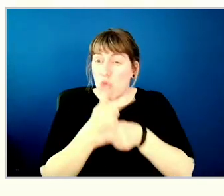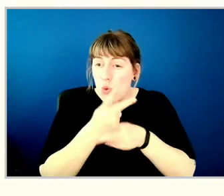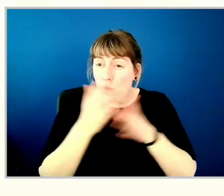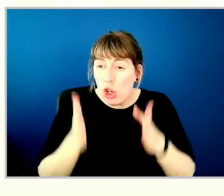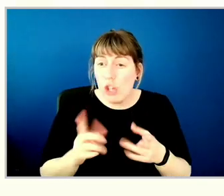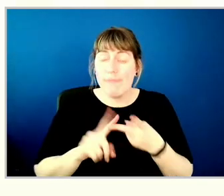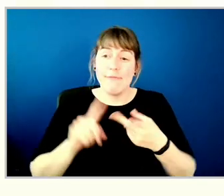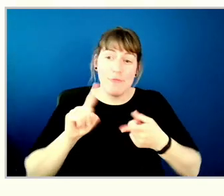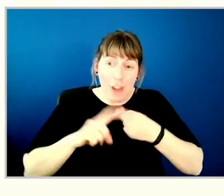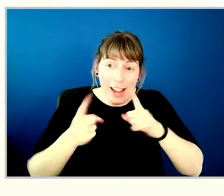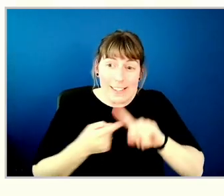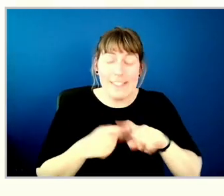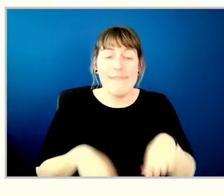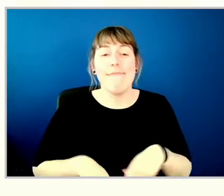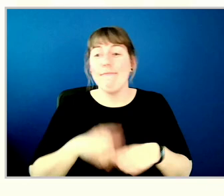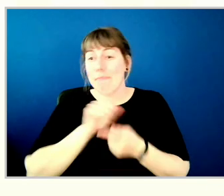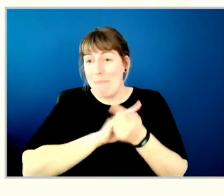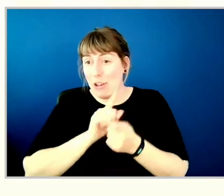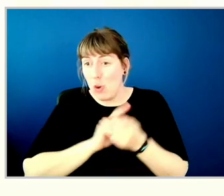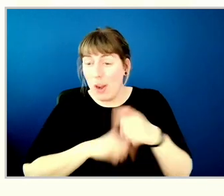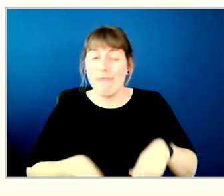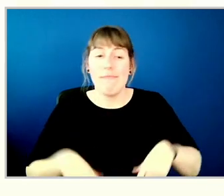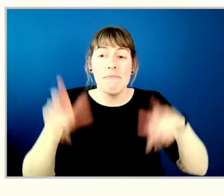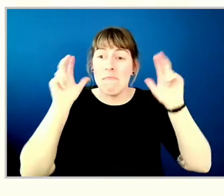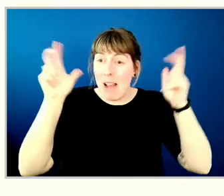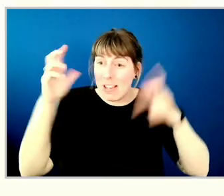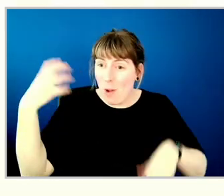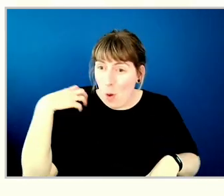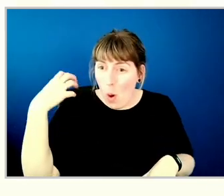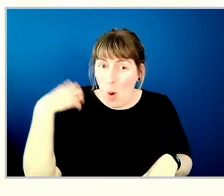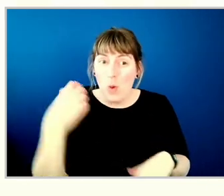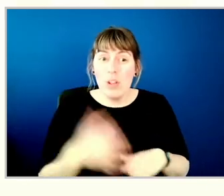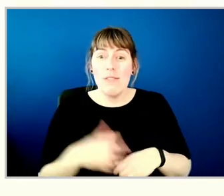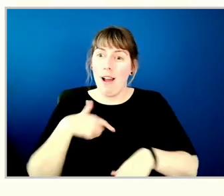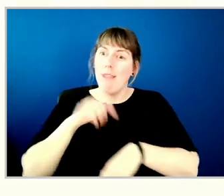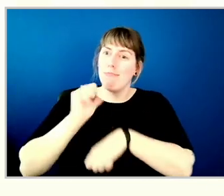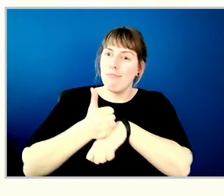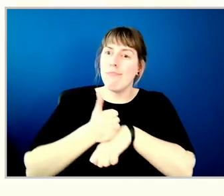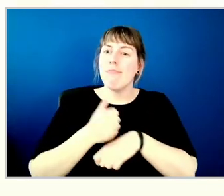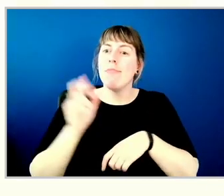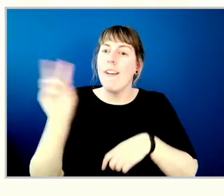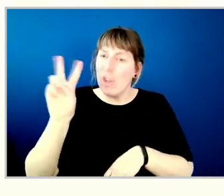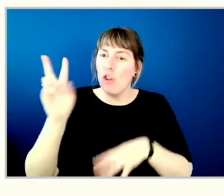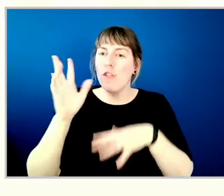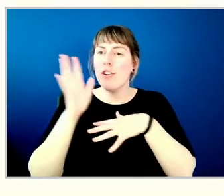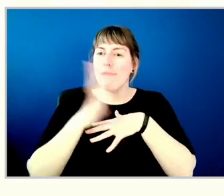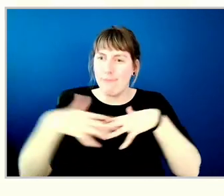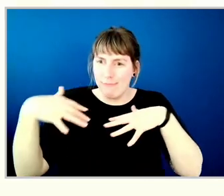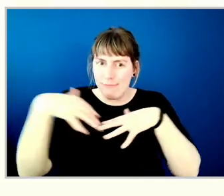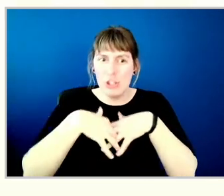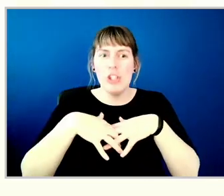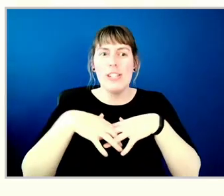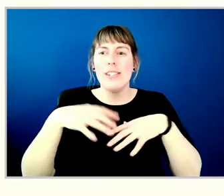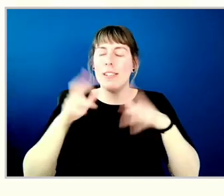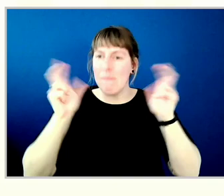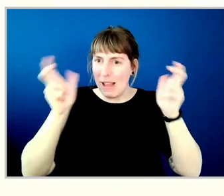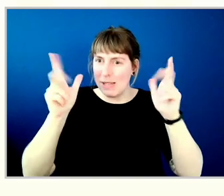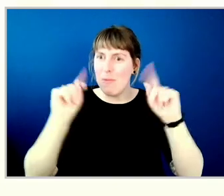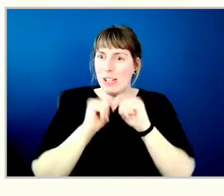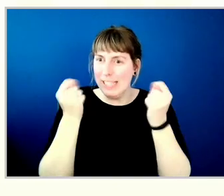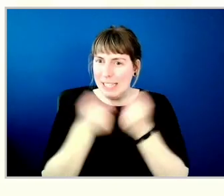mentor, basketball coach. And I'm the founder of Vancouver Indigenous Fashion Week, Supernaturals, and